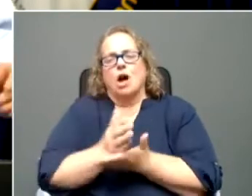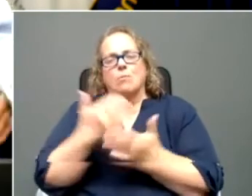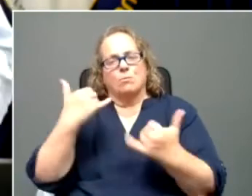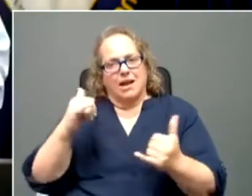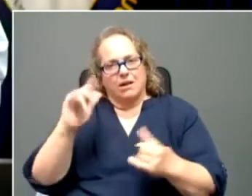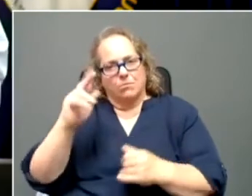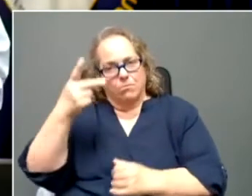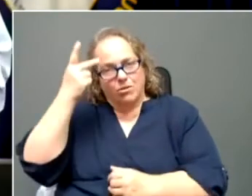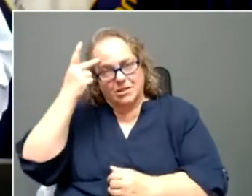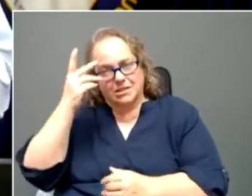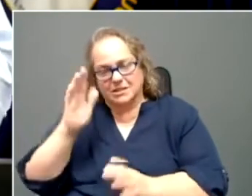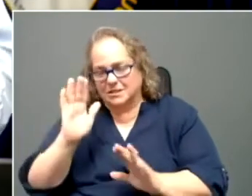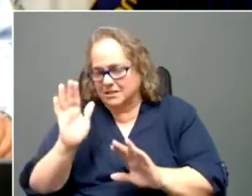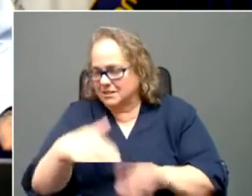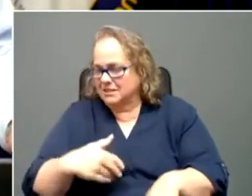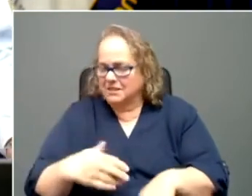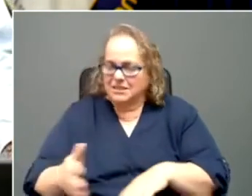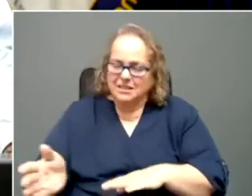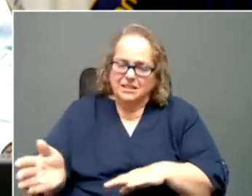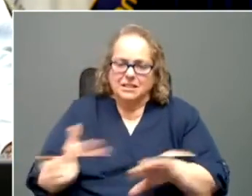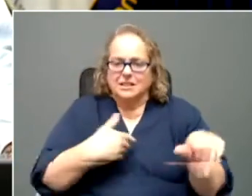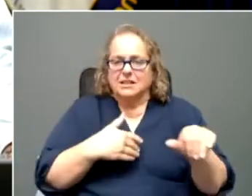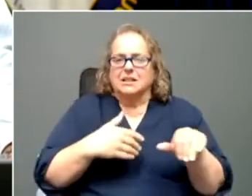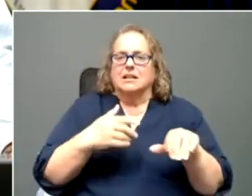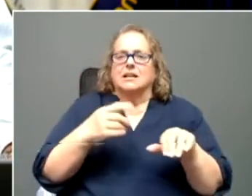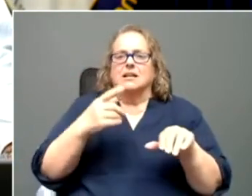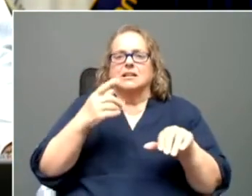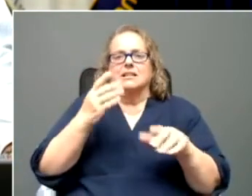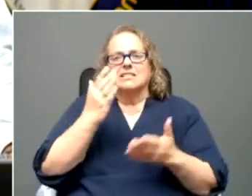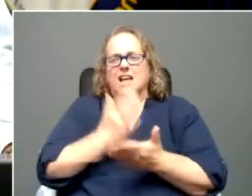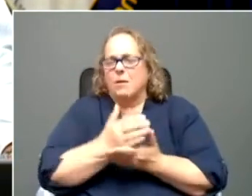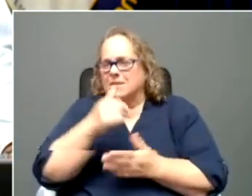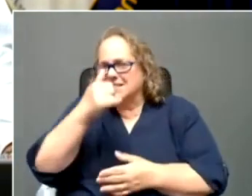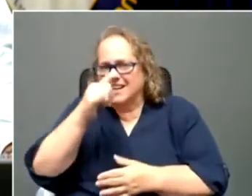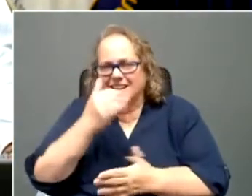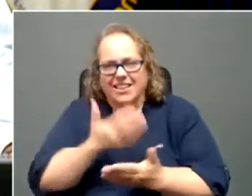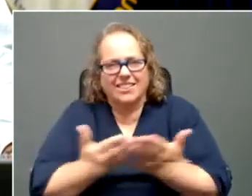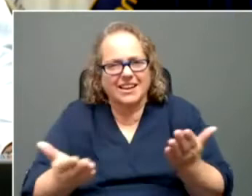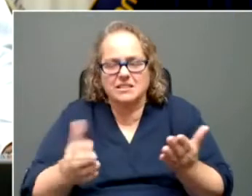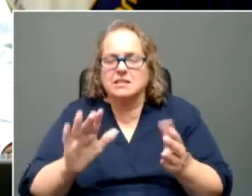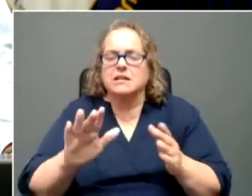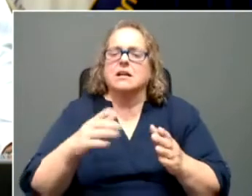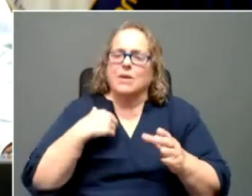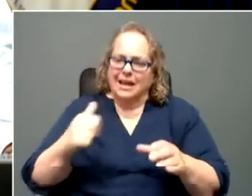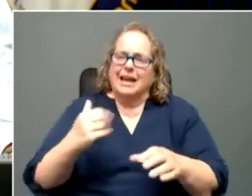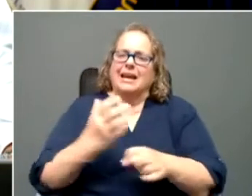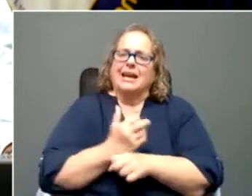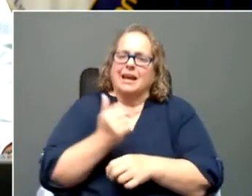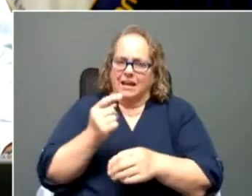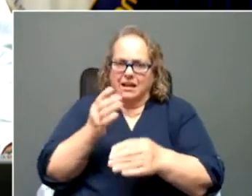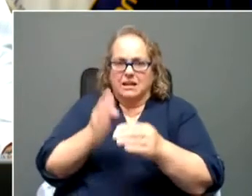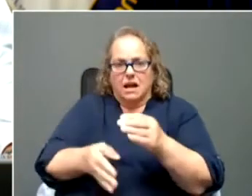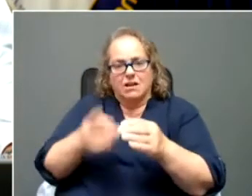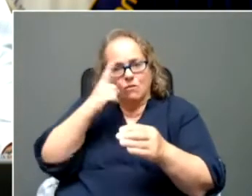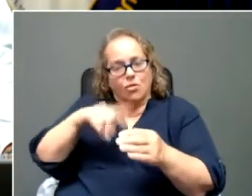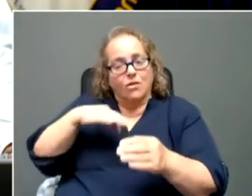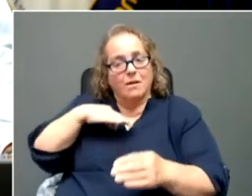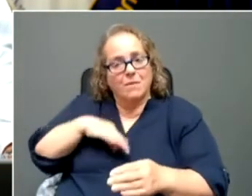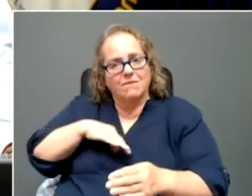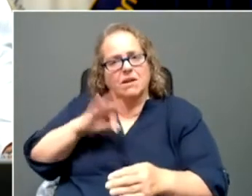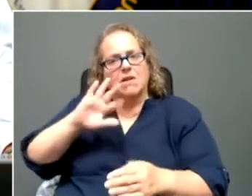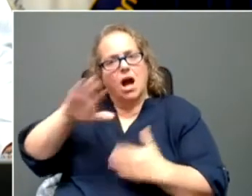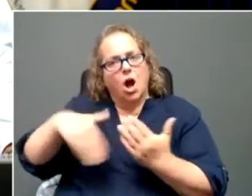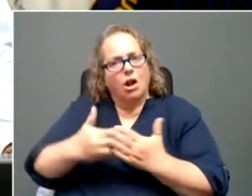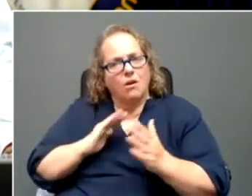uh, stop, uh, the the goofiness. We get this thing done and we get it done for the benefit of all our families.